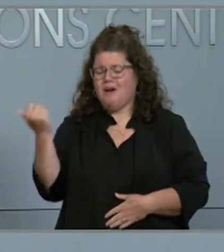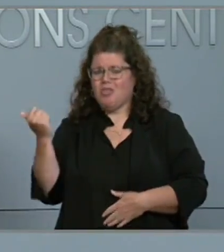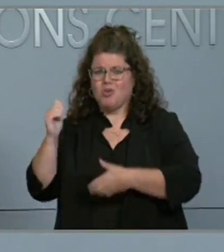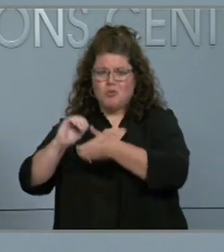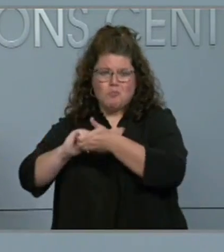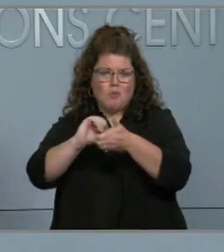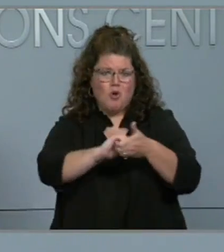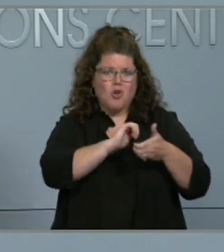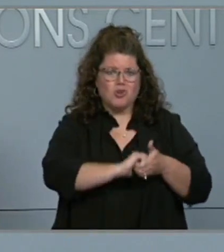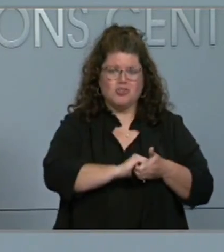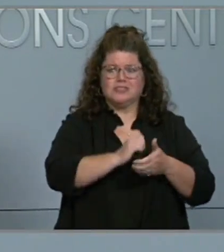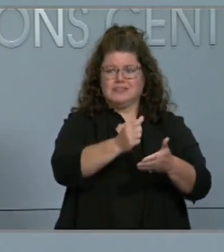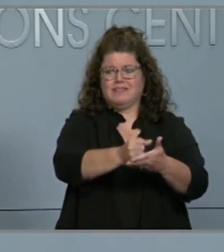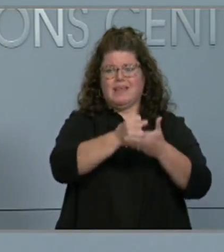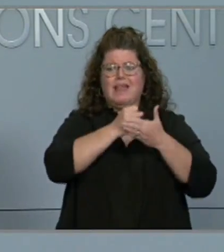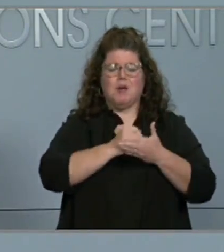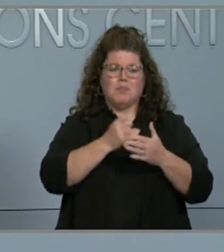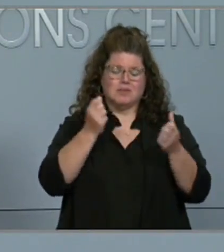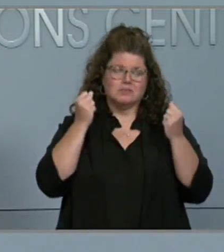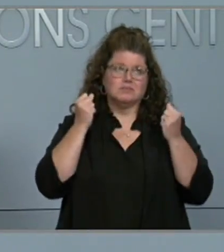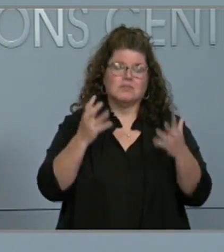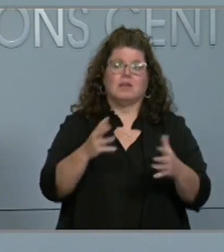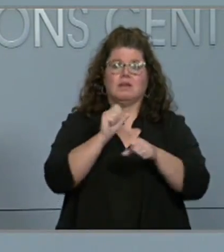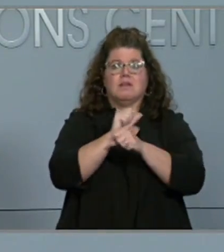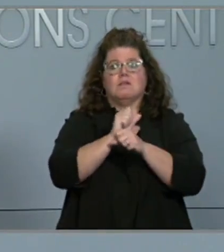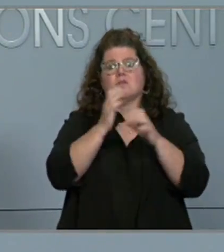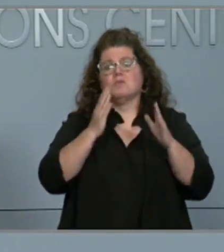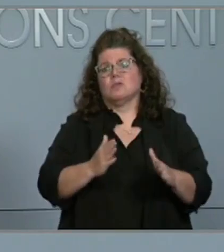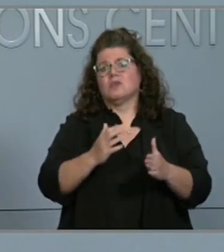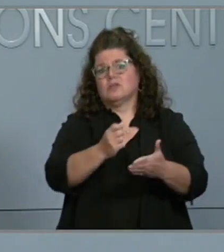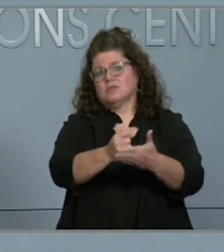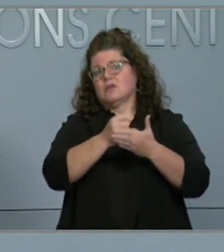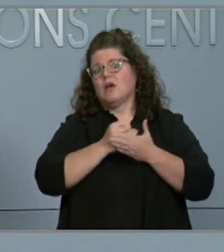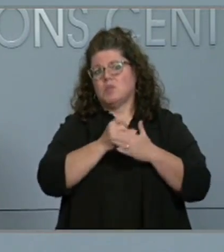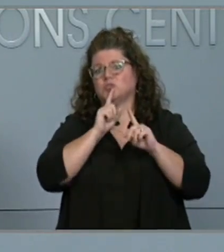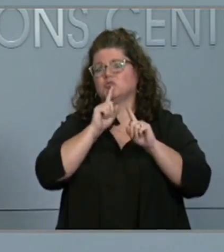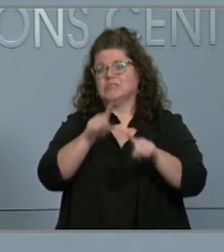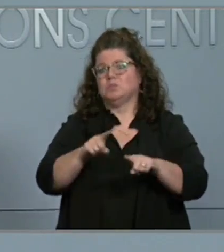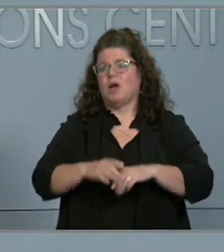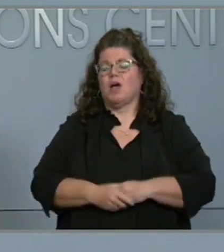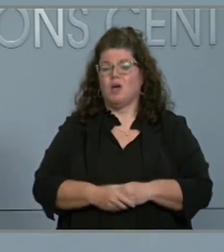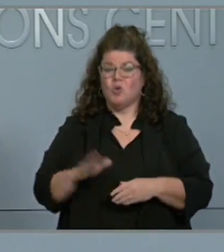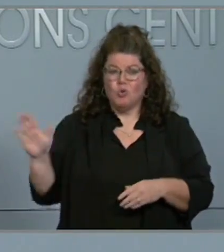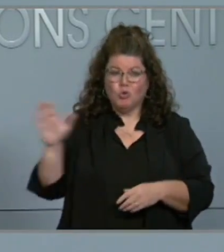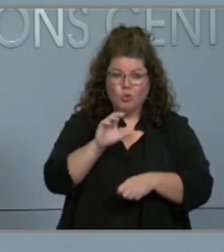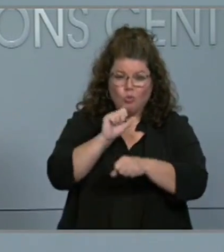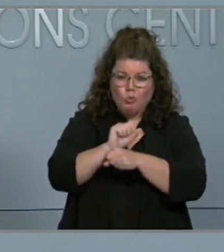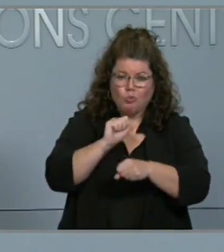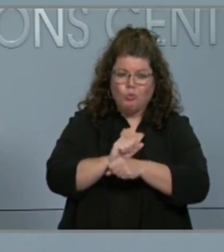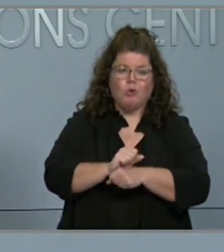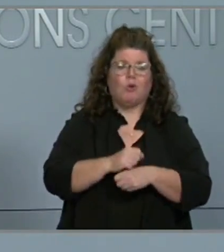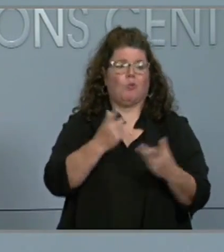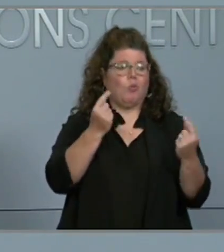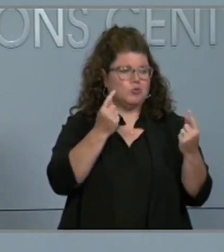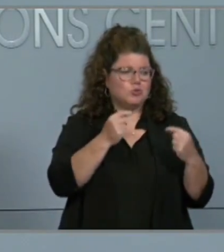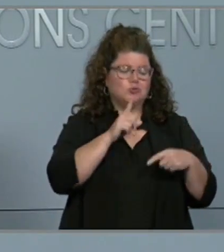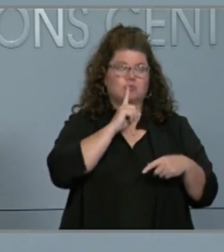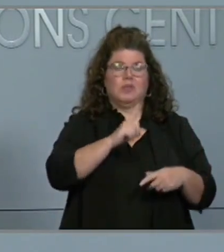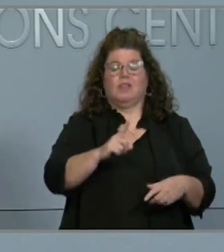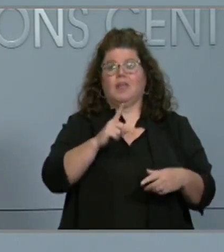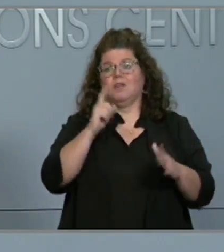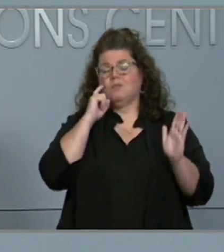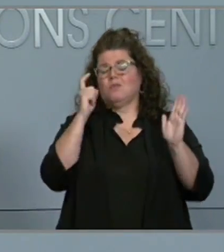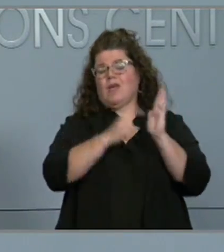preparing the state for this storm and have helped us respond over the coming days. Your hard work and your efforts are recognized, and we